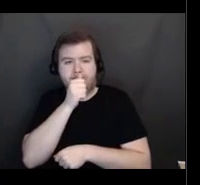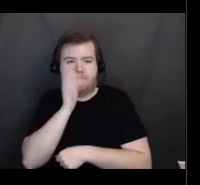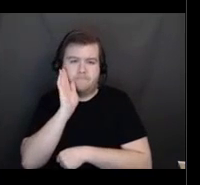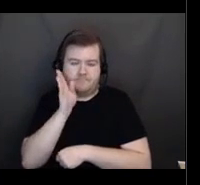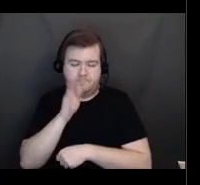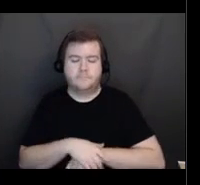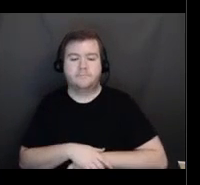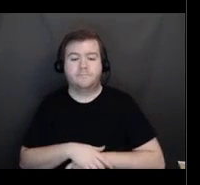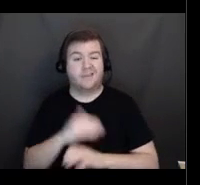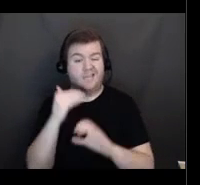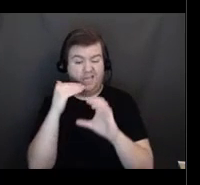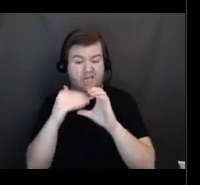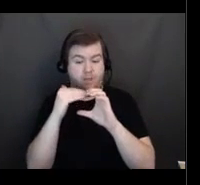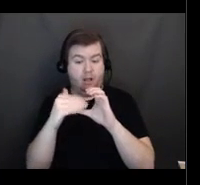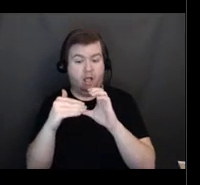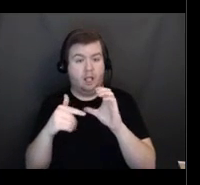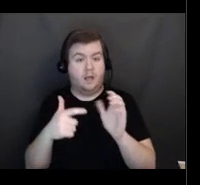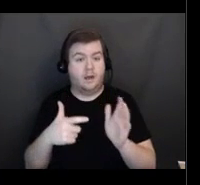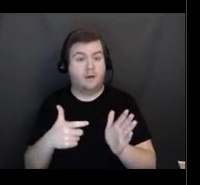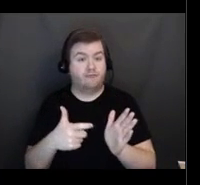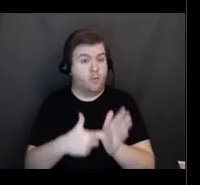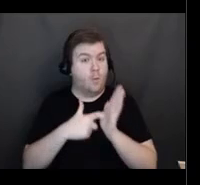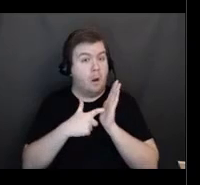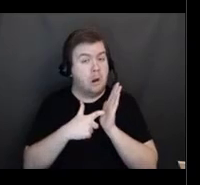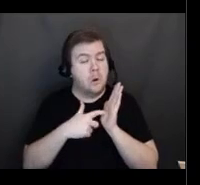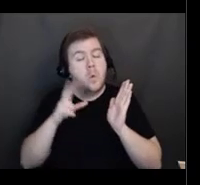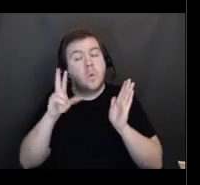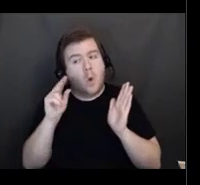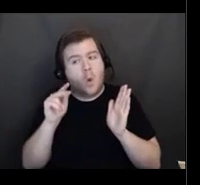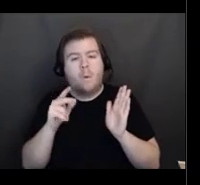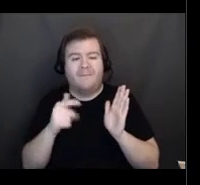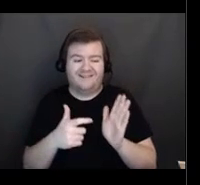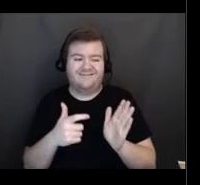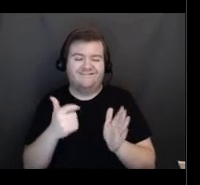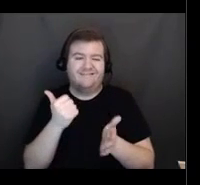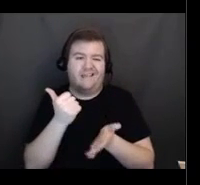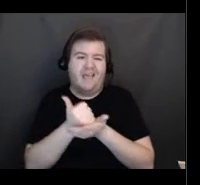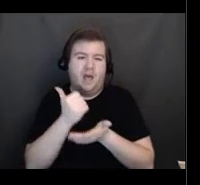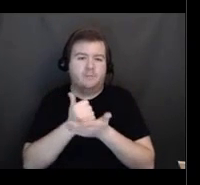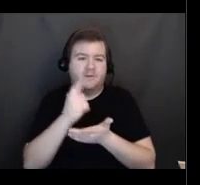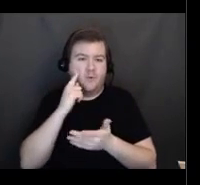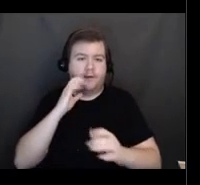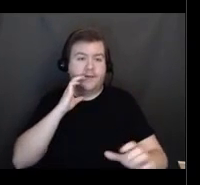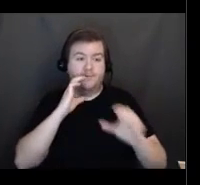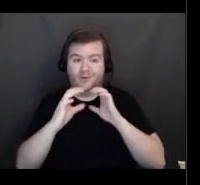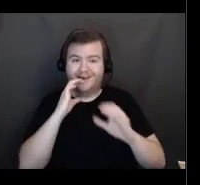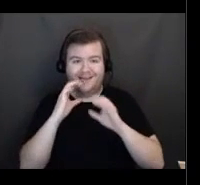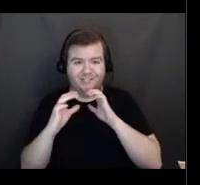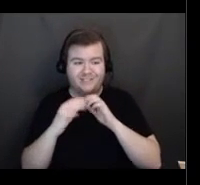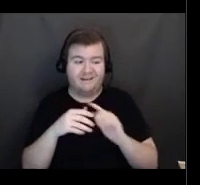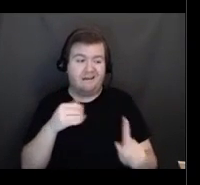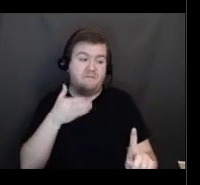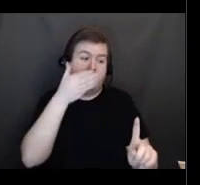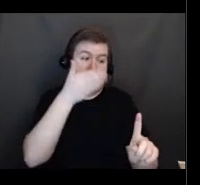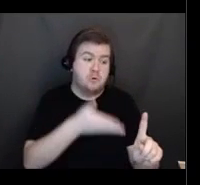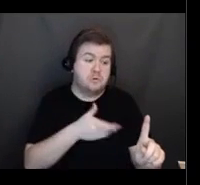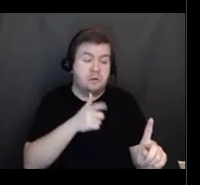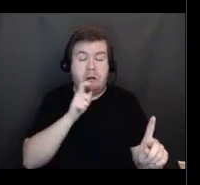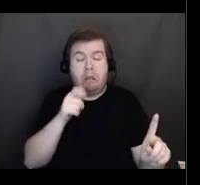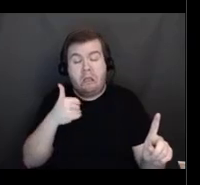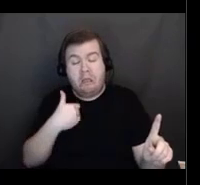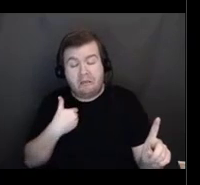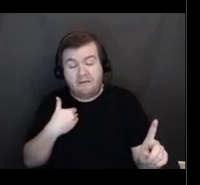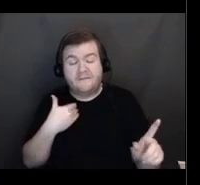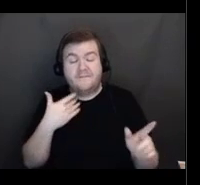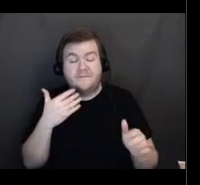not required. It does help. It helps with communications. If somebody does not have an email address, it is not a requirement that they